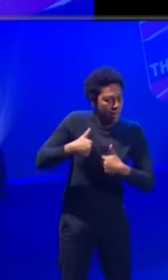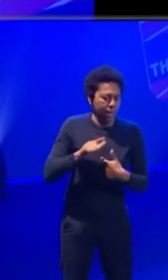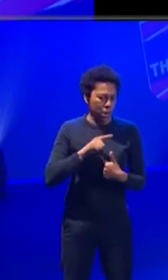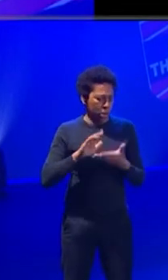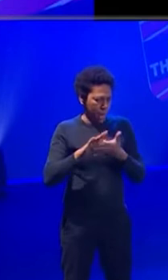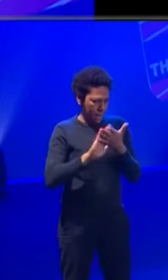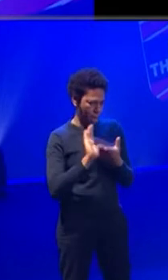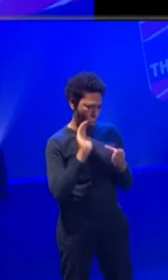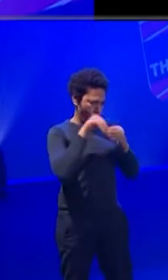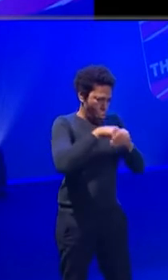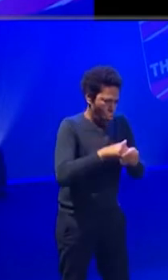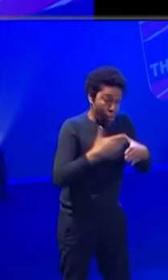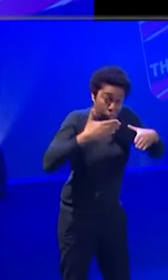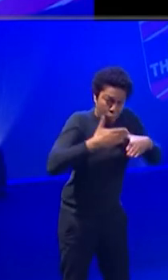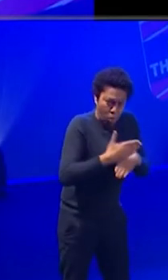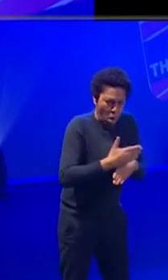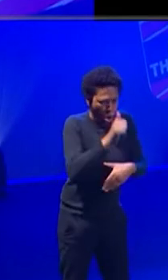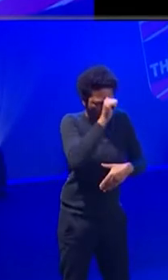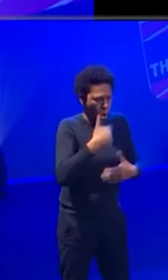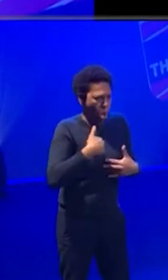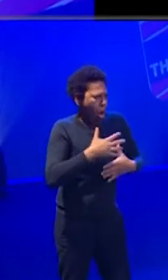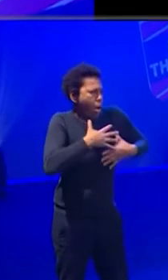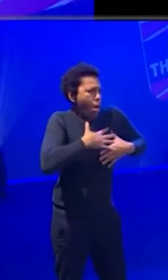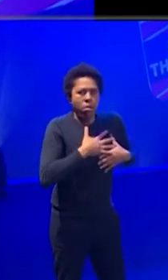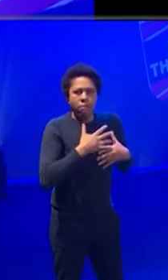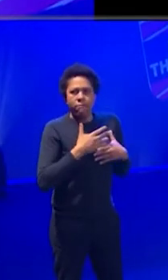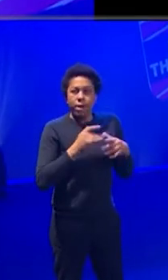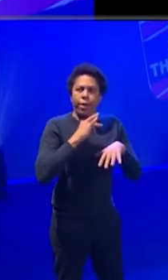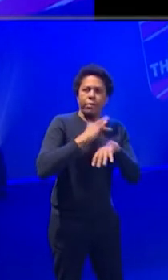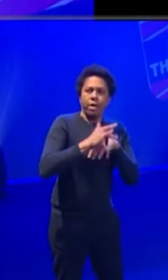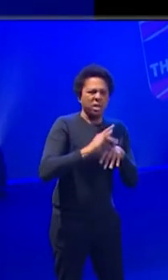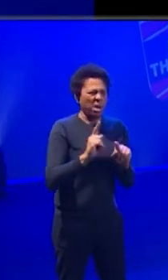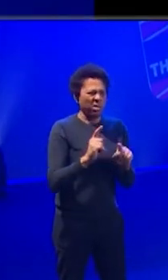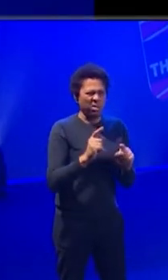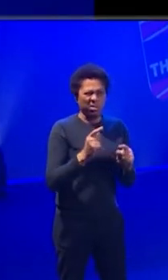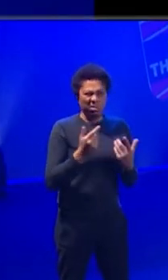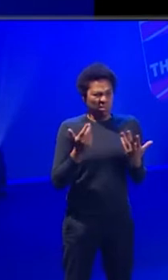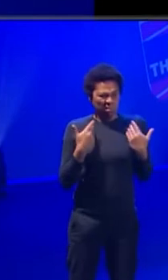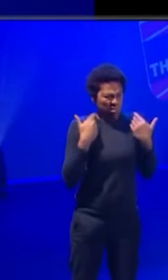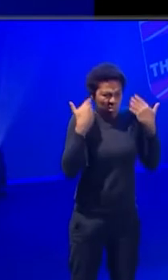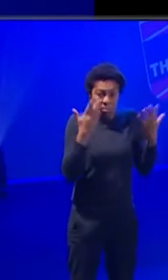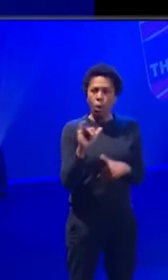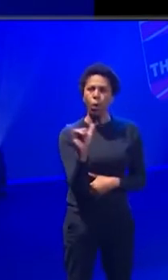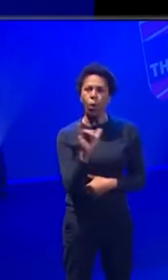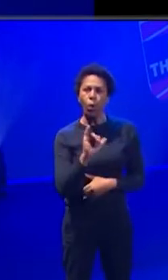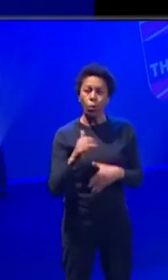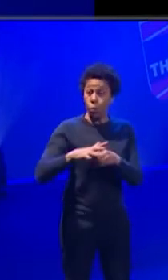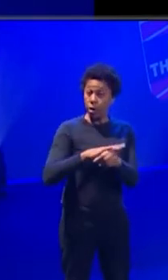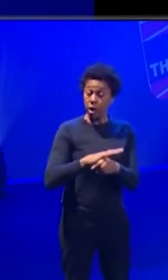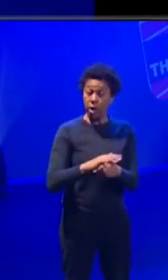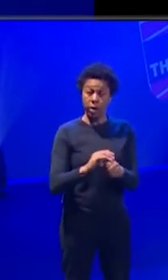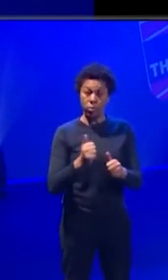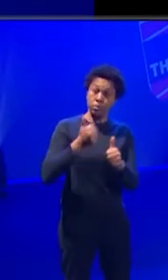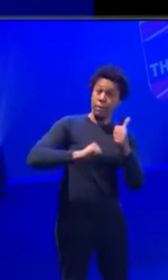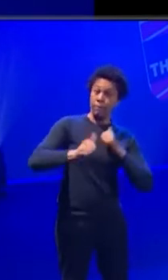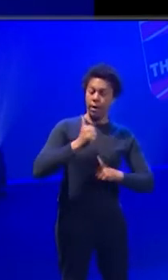I love the world of theatre working backstage, but I wasn't quite sure what I should specialise in. And it wasn't until my second or